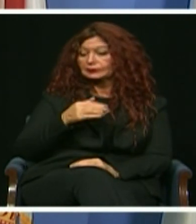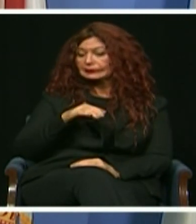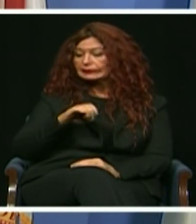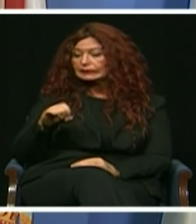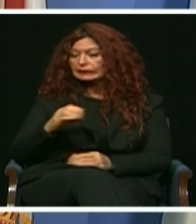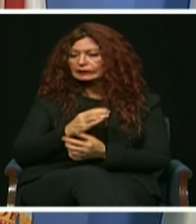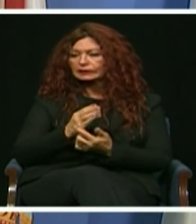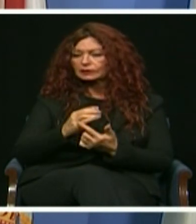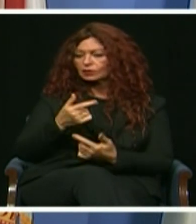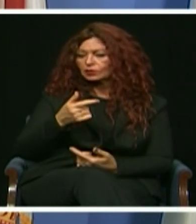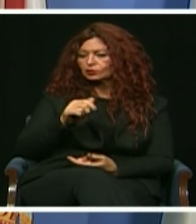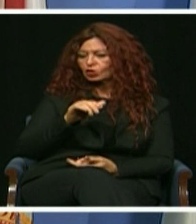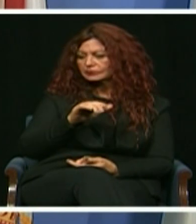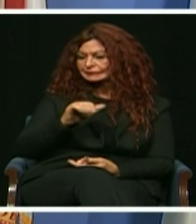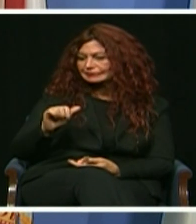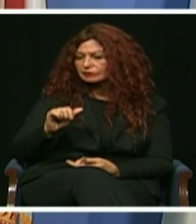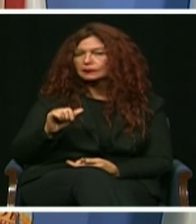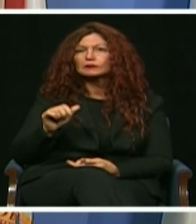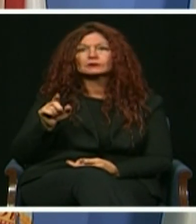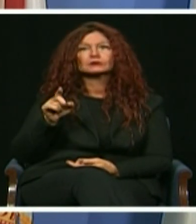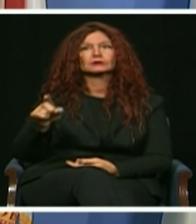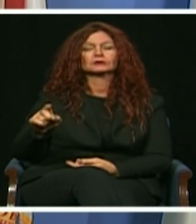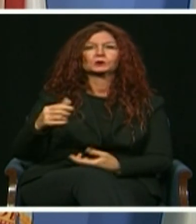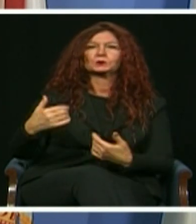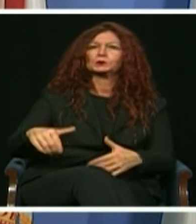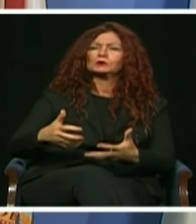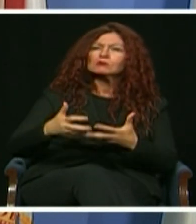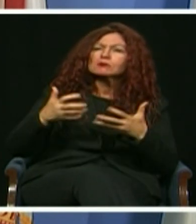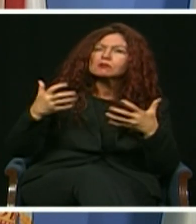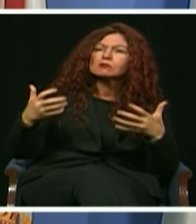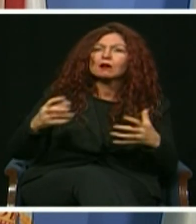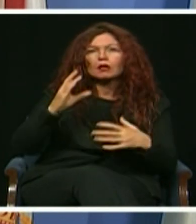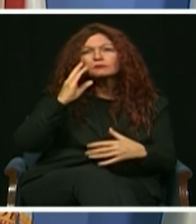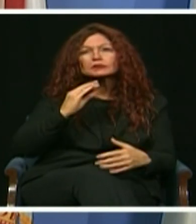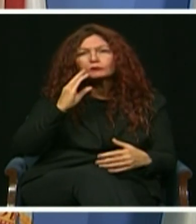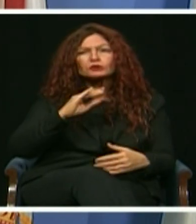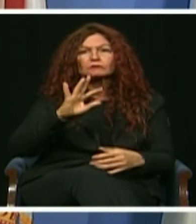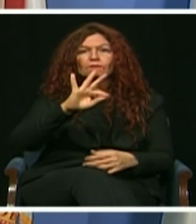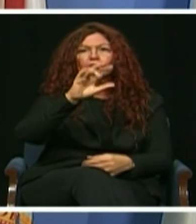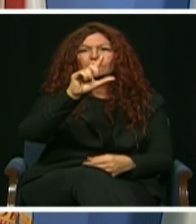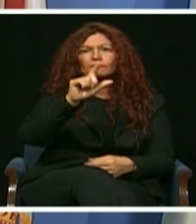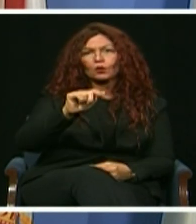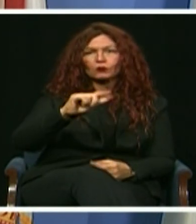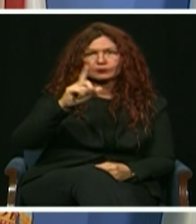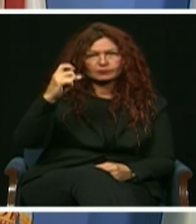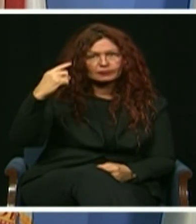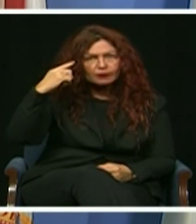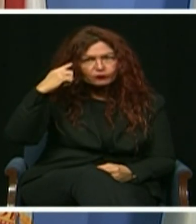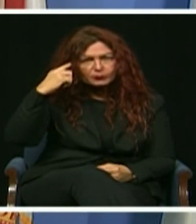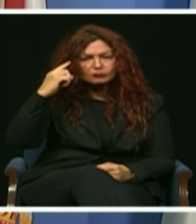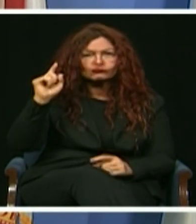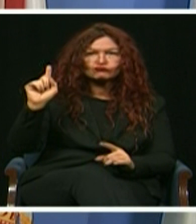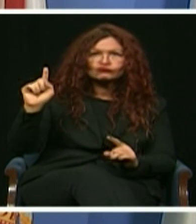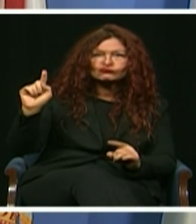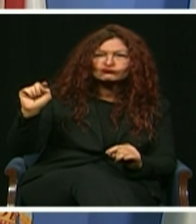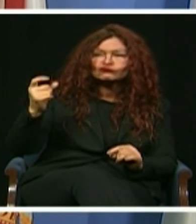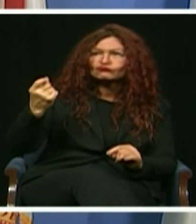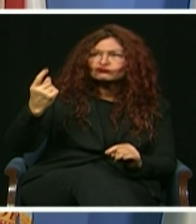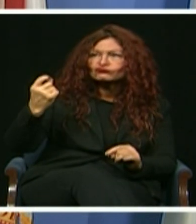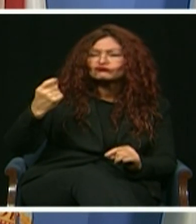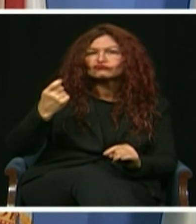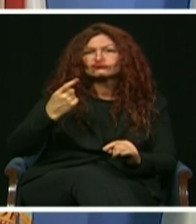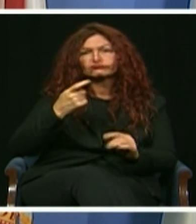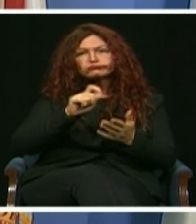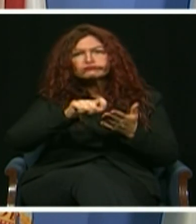Garcia bring their years of experience in the Florida legislature to County Hall, helping inform our policy on issues like health care and